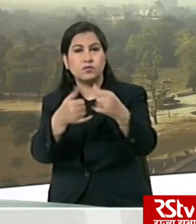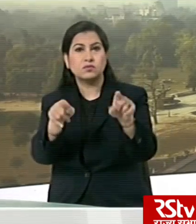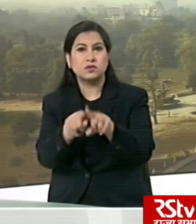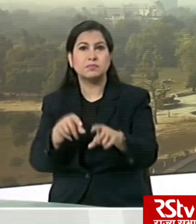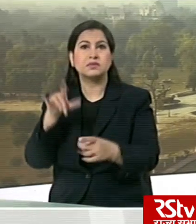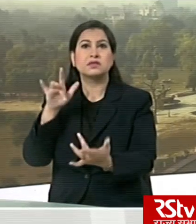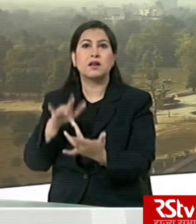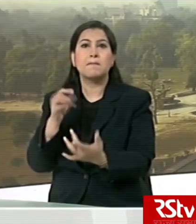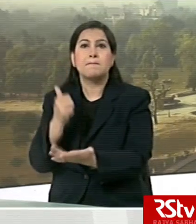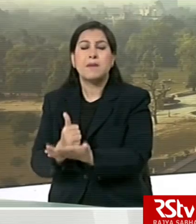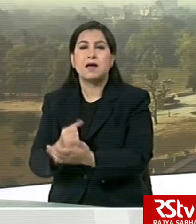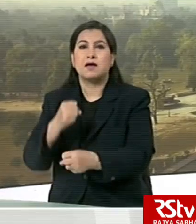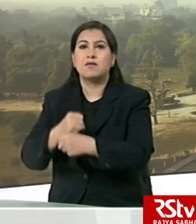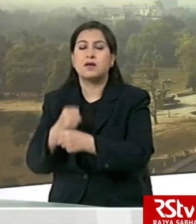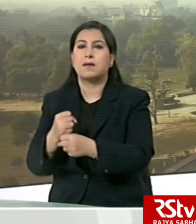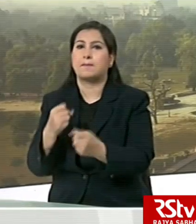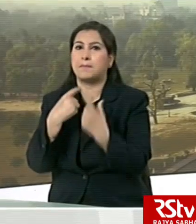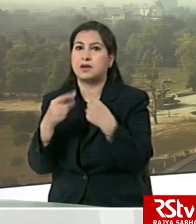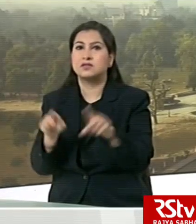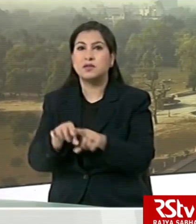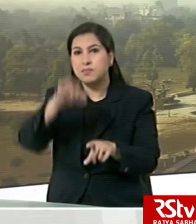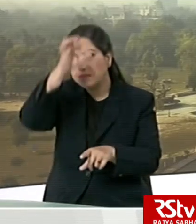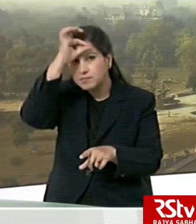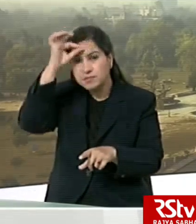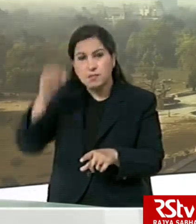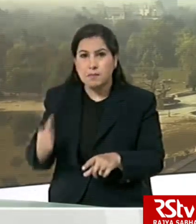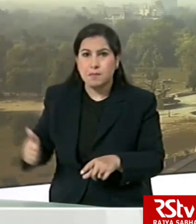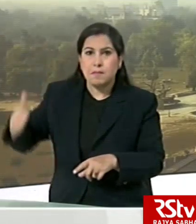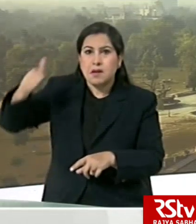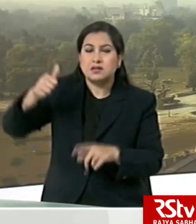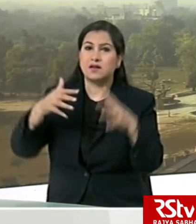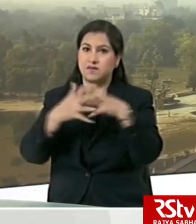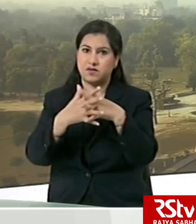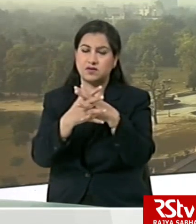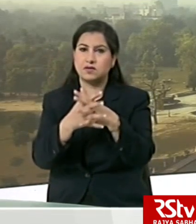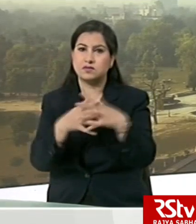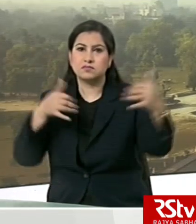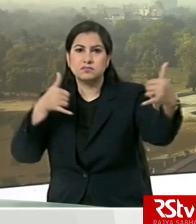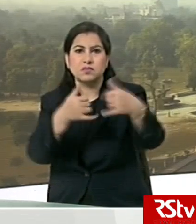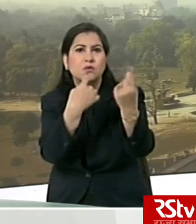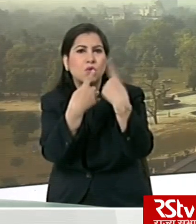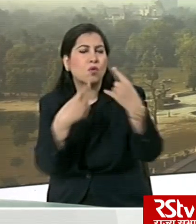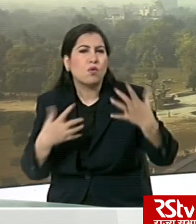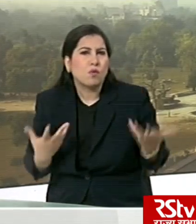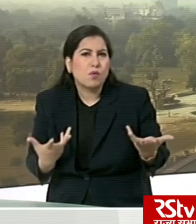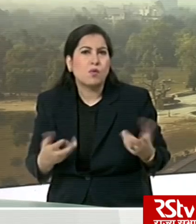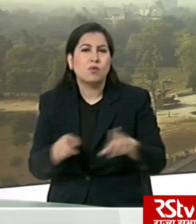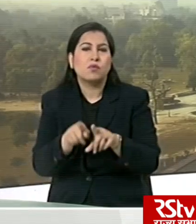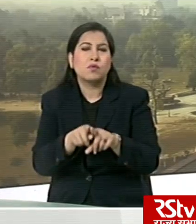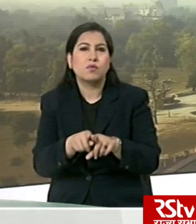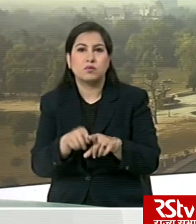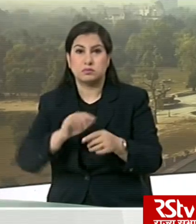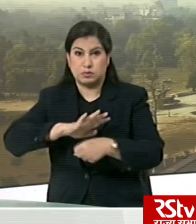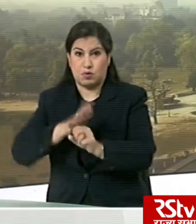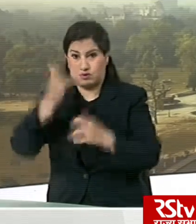Bank Governors' meeting under the Saudi Arabian Presidency on Wednesday to discuss the global economic outlook amid evolving